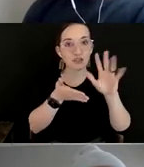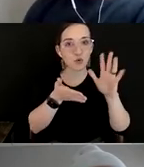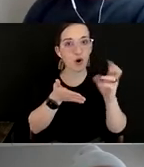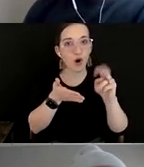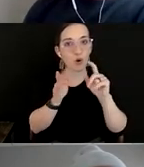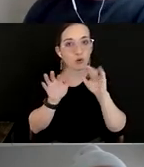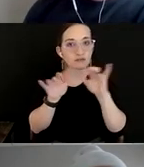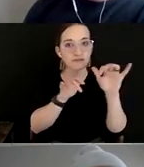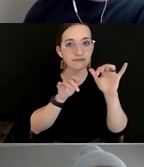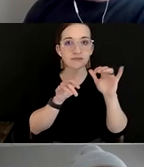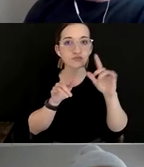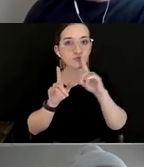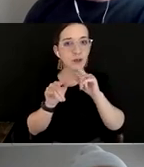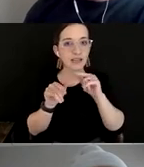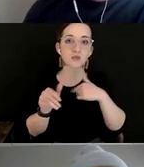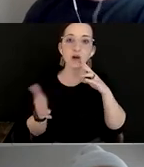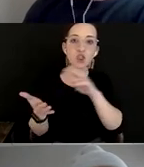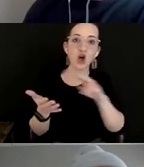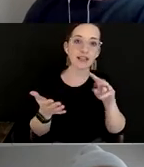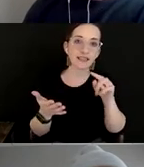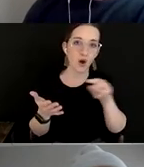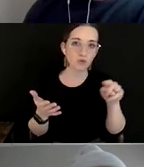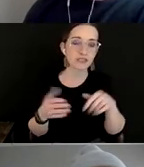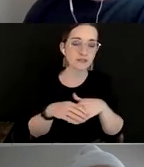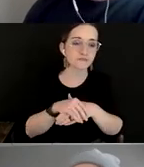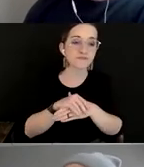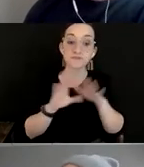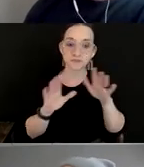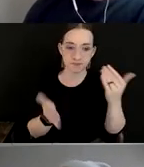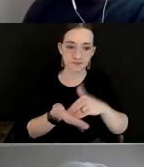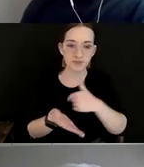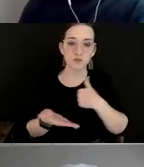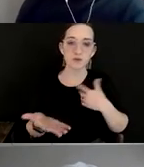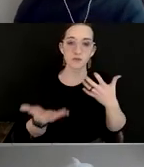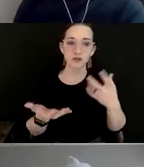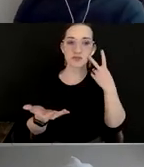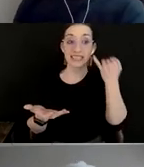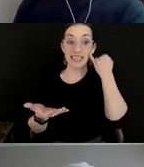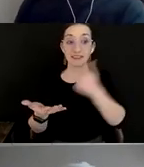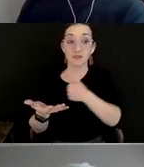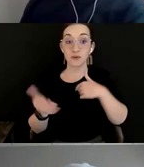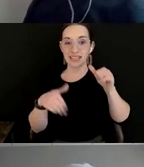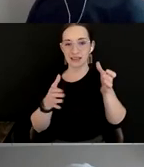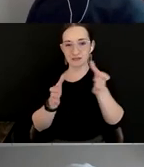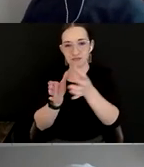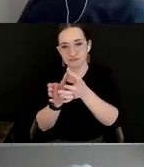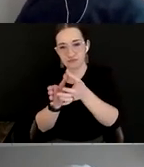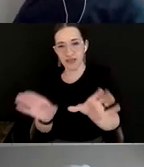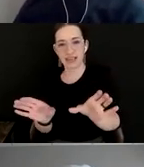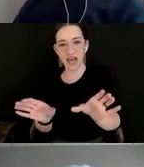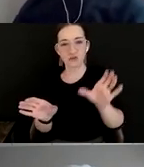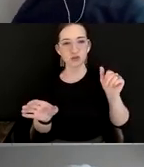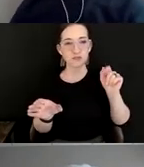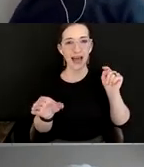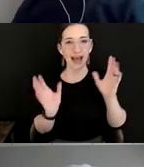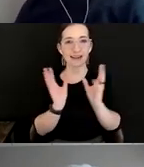taking a look at some of those. Again, we just wanted to see what are you know, we could do this sort of breakout room at conference, what